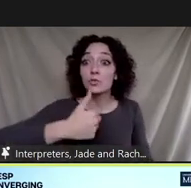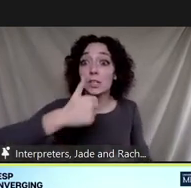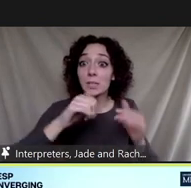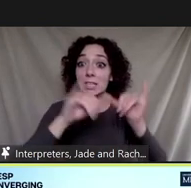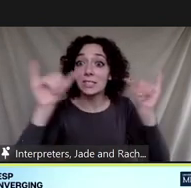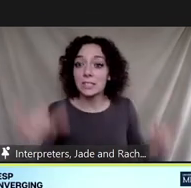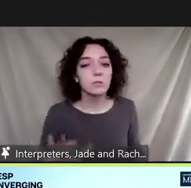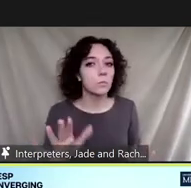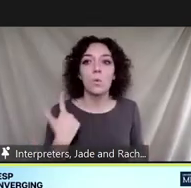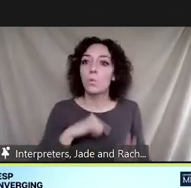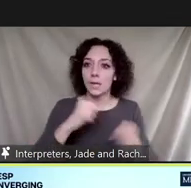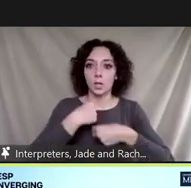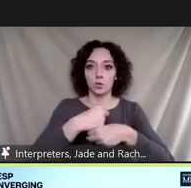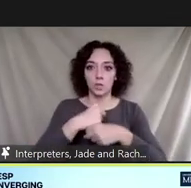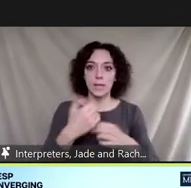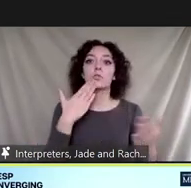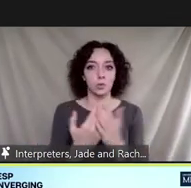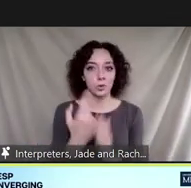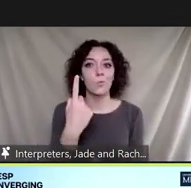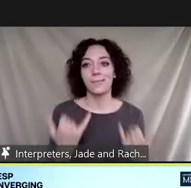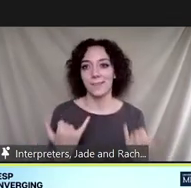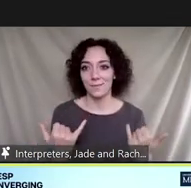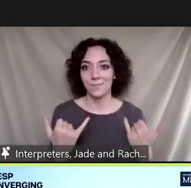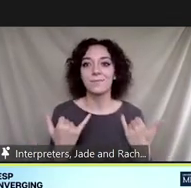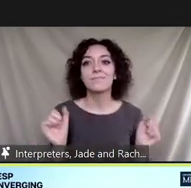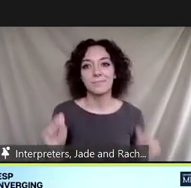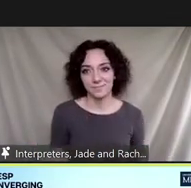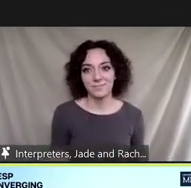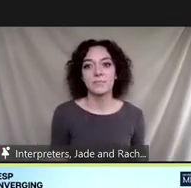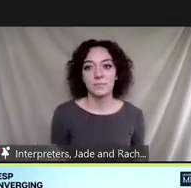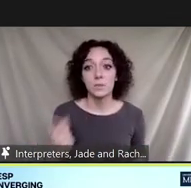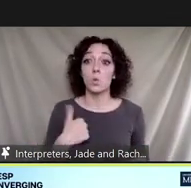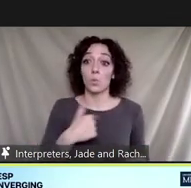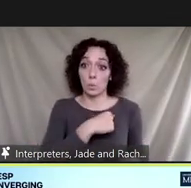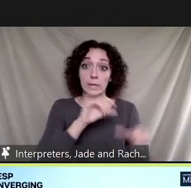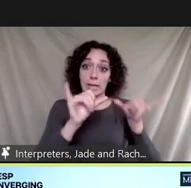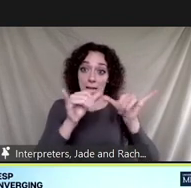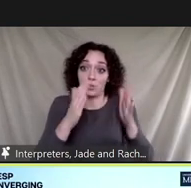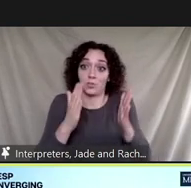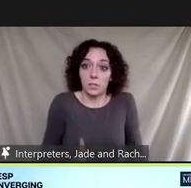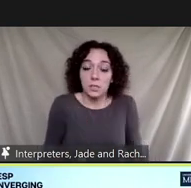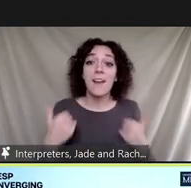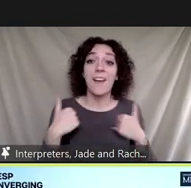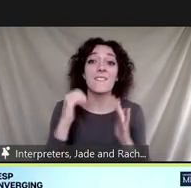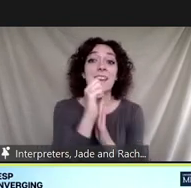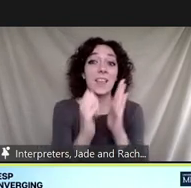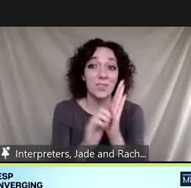opportunity to shape it right now we as engineers have an ethical responsibility to design a